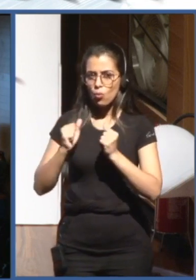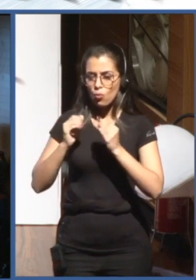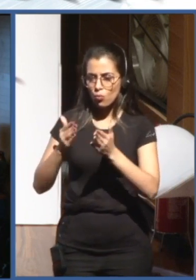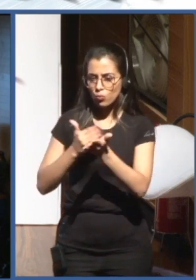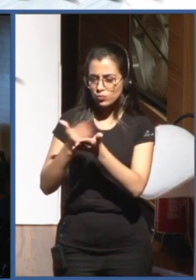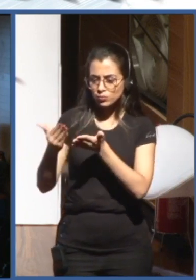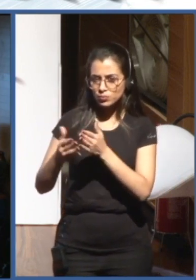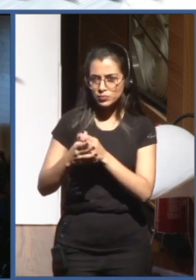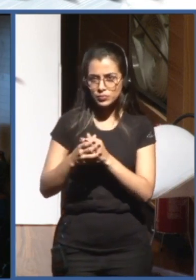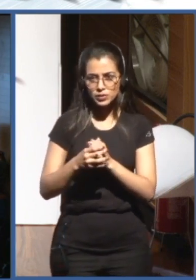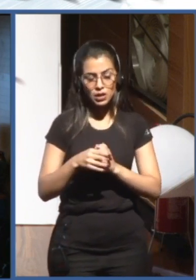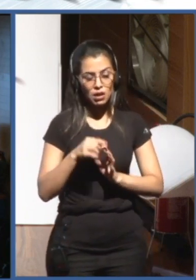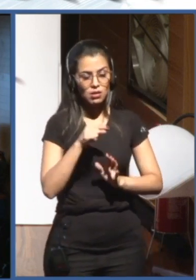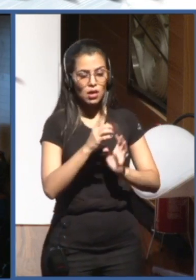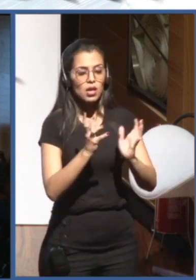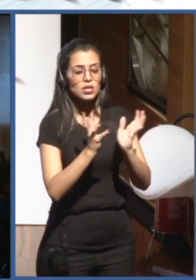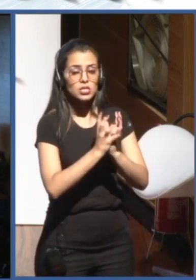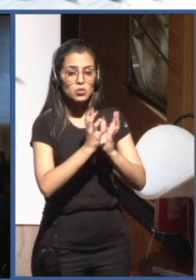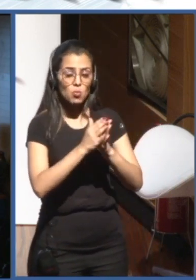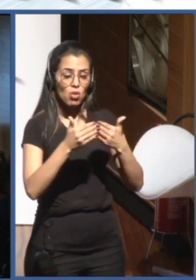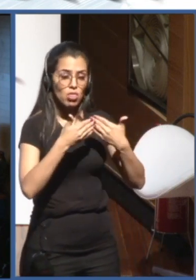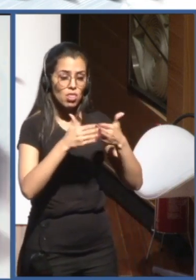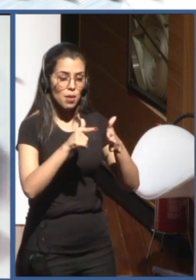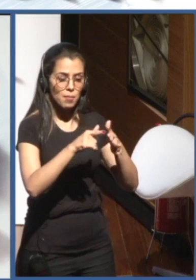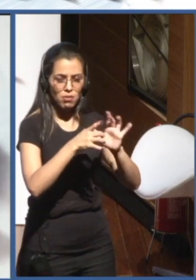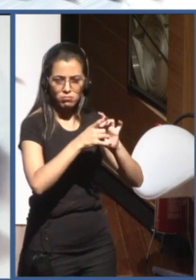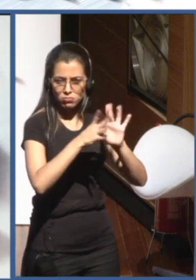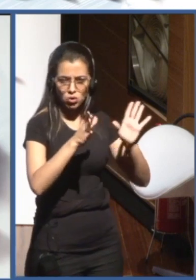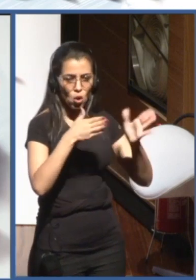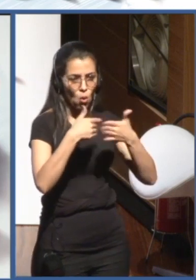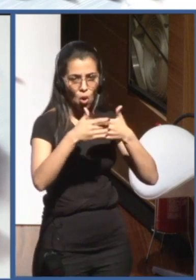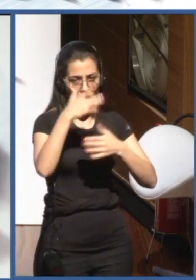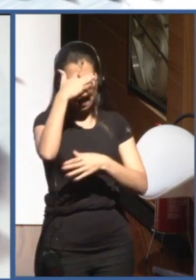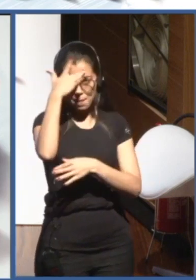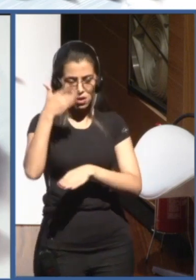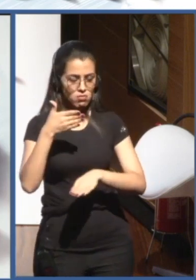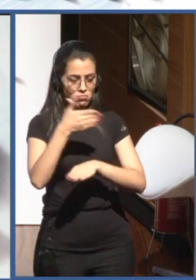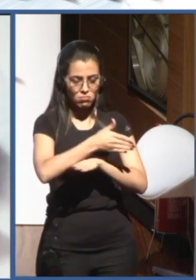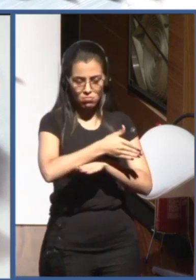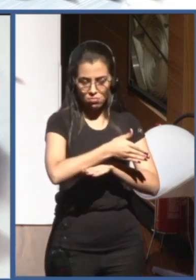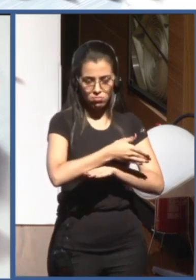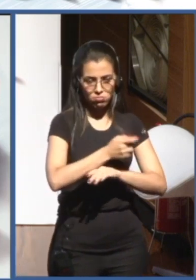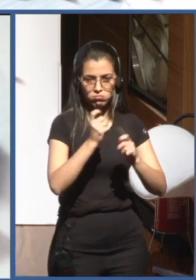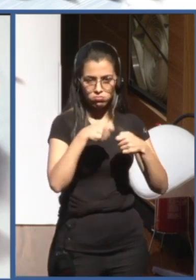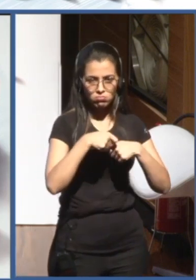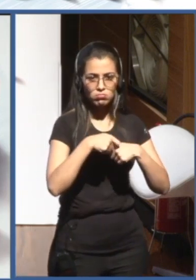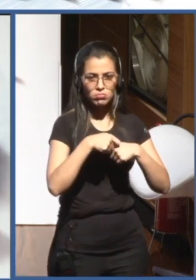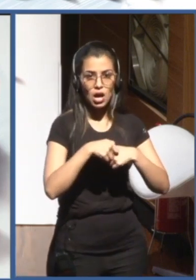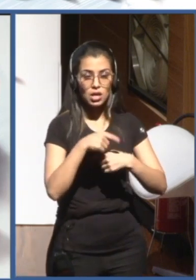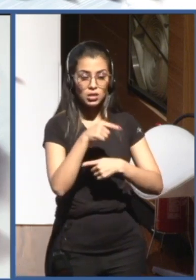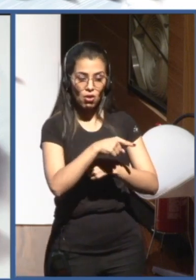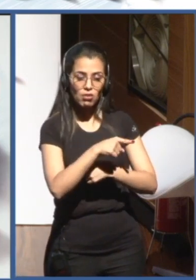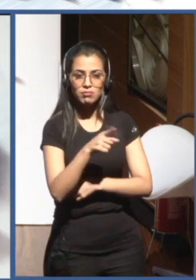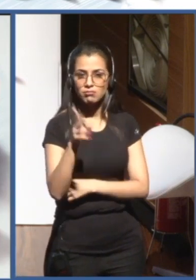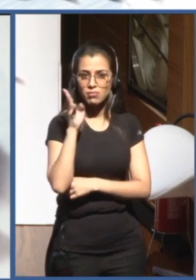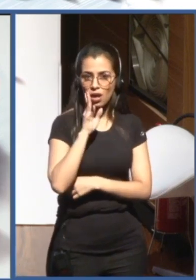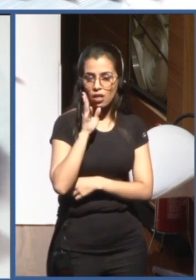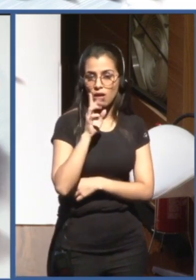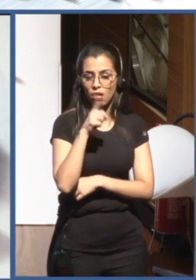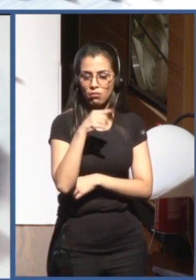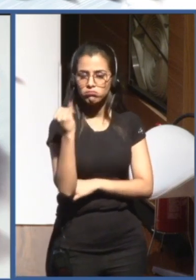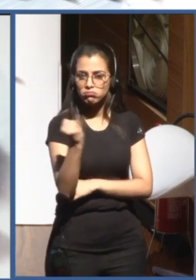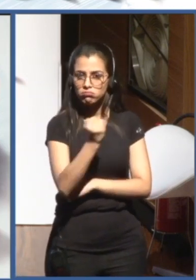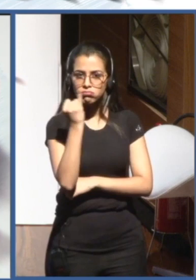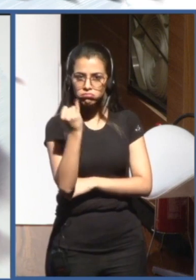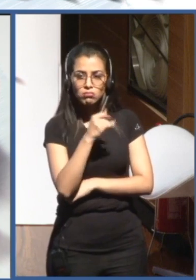This group are open, so anyone can join that. So that's a very, very important point. We already have some